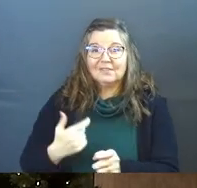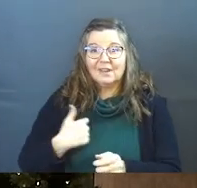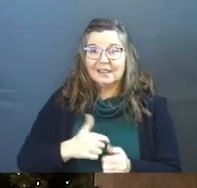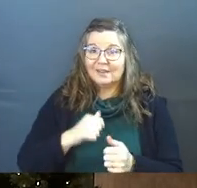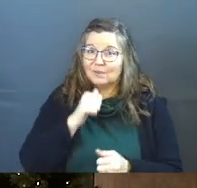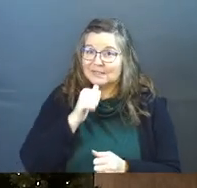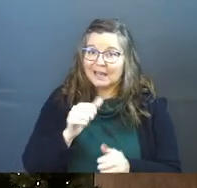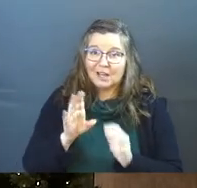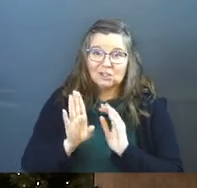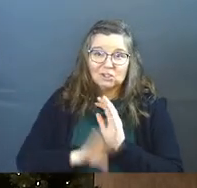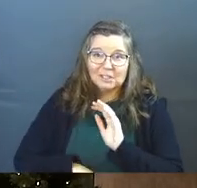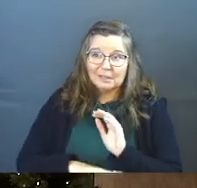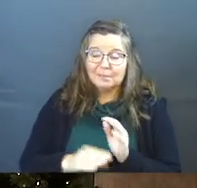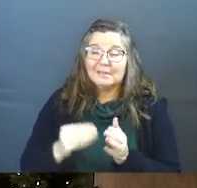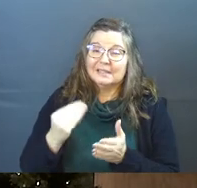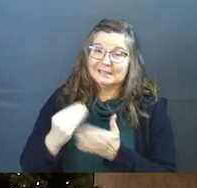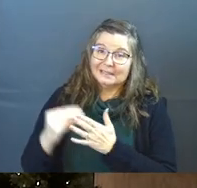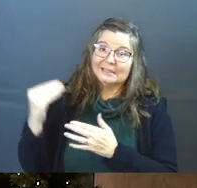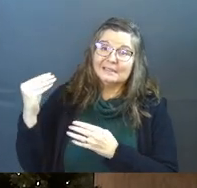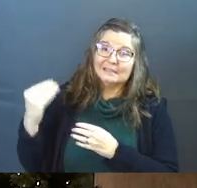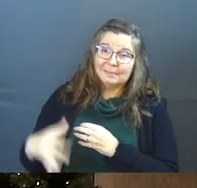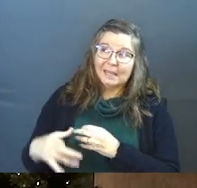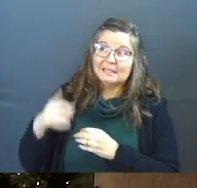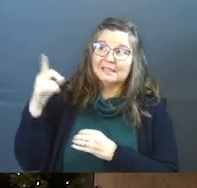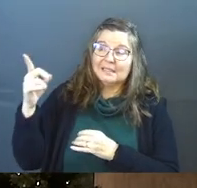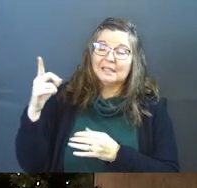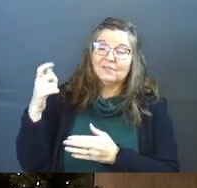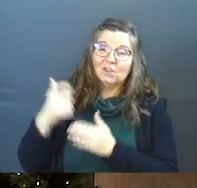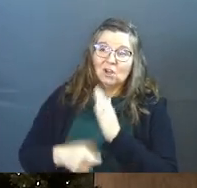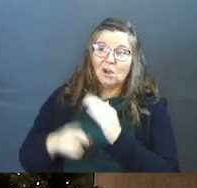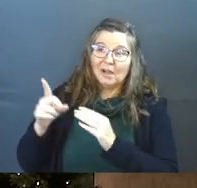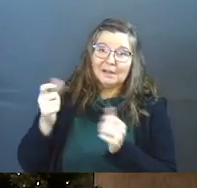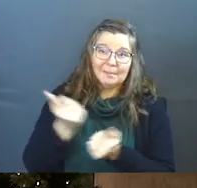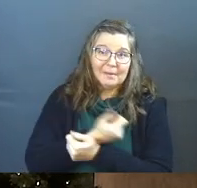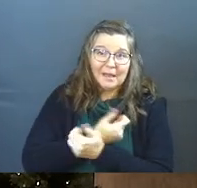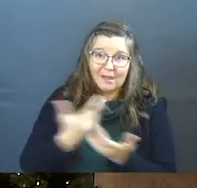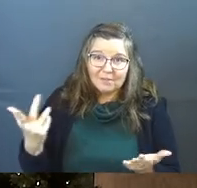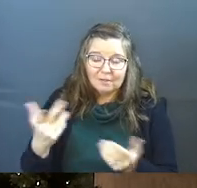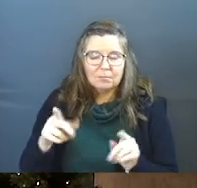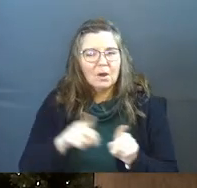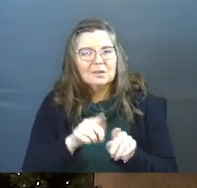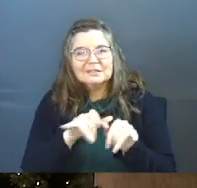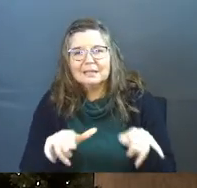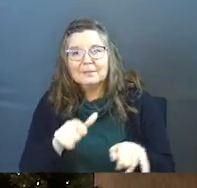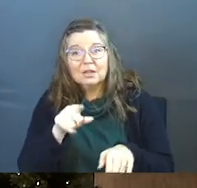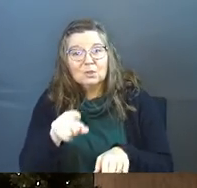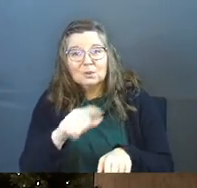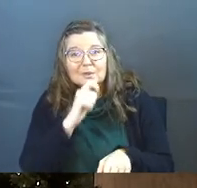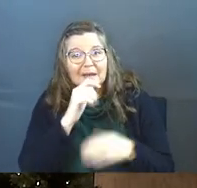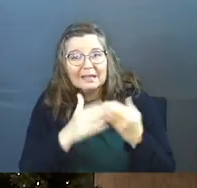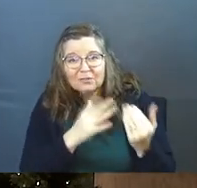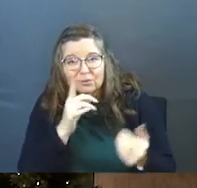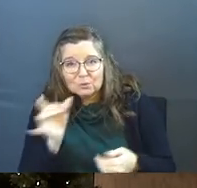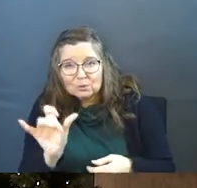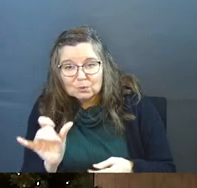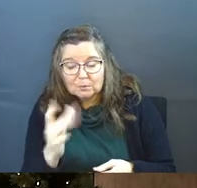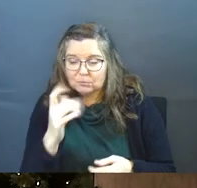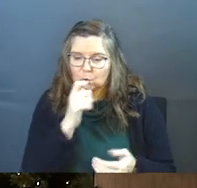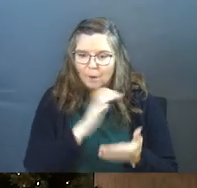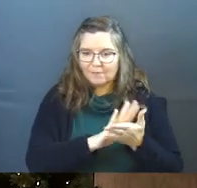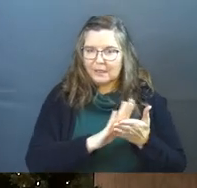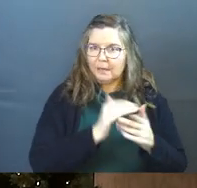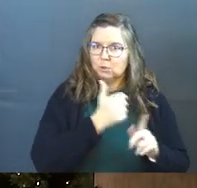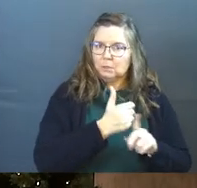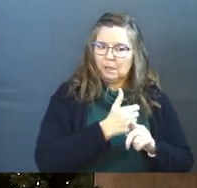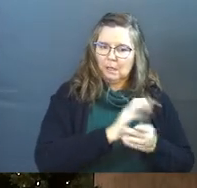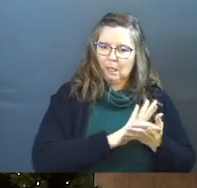grace, and we talked about that too. It cost him everything in order to give that to you, and it's also not cheap for you because even though you don't have to clean